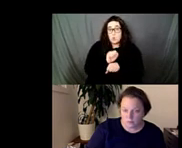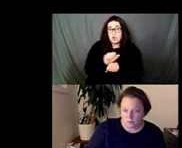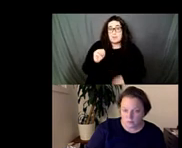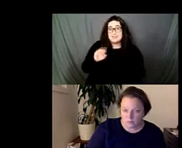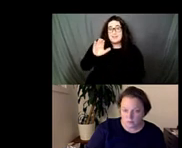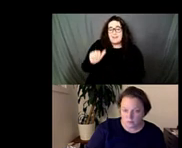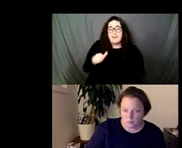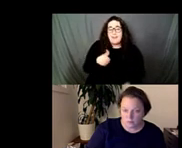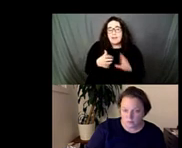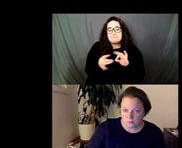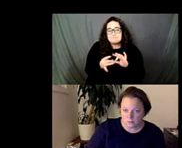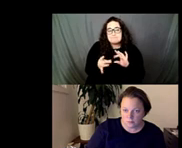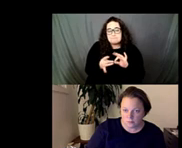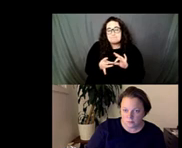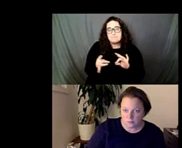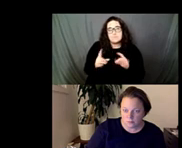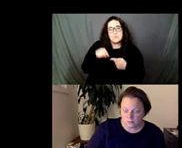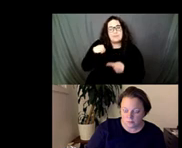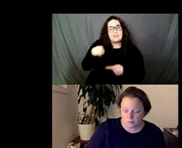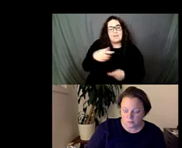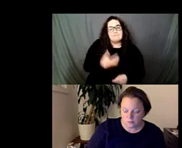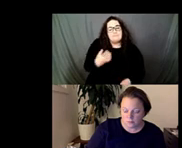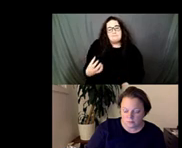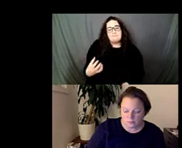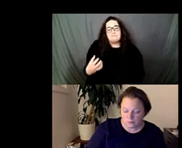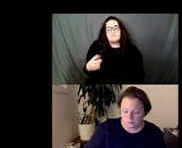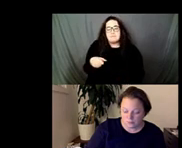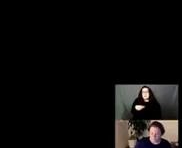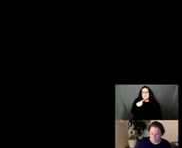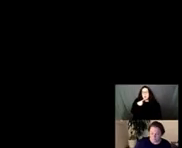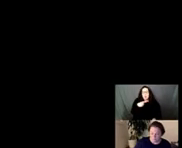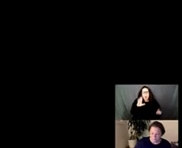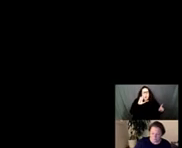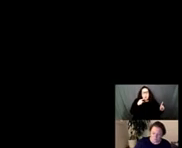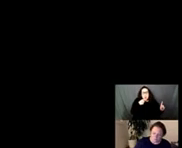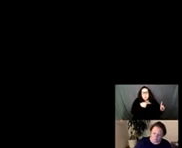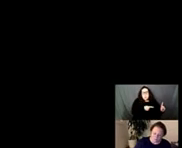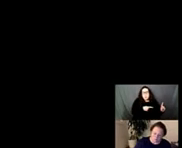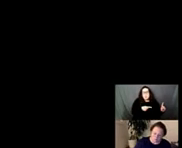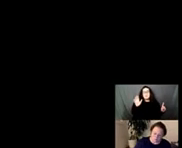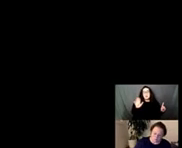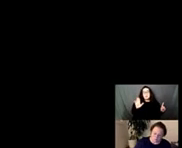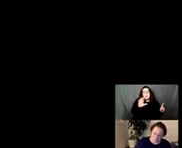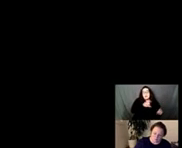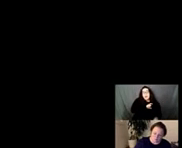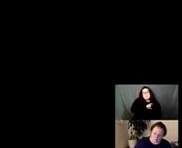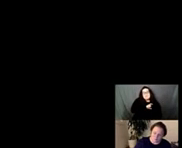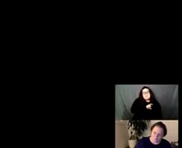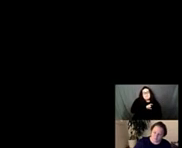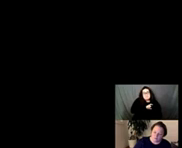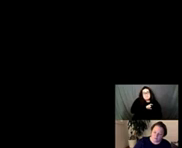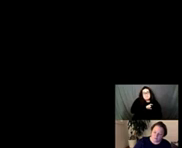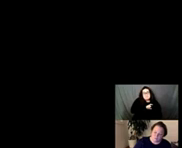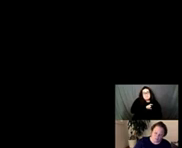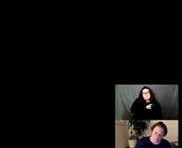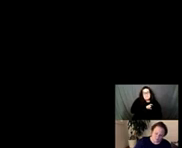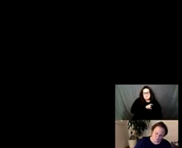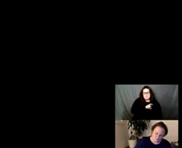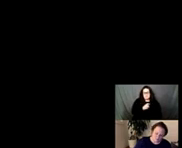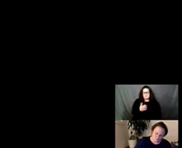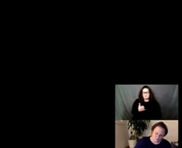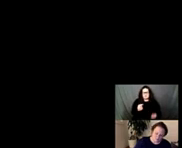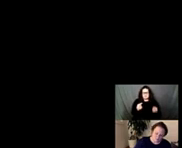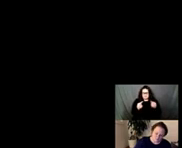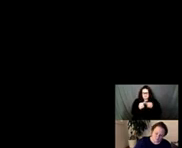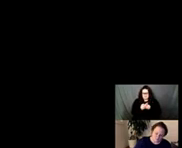about he's an ex-cop um the docent and the thought that my friend and i had had is why if the museum was going to show this